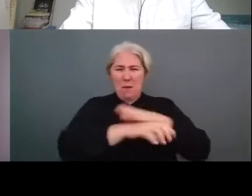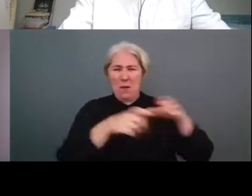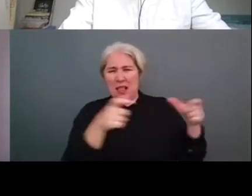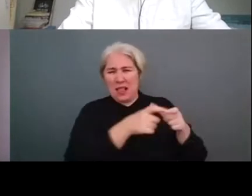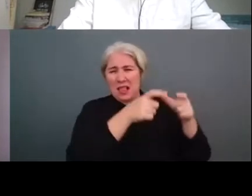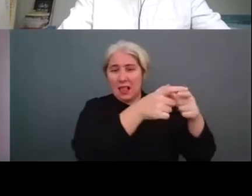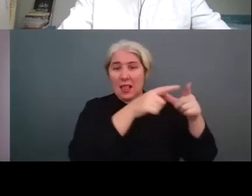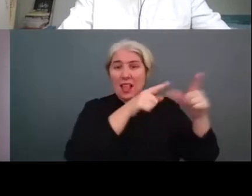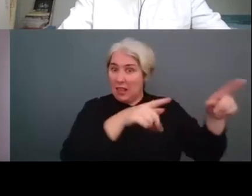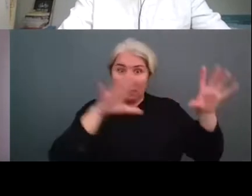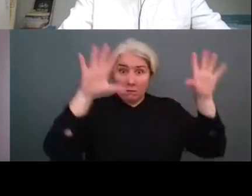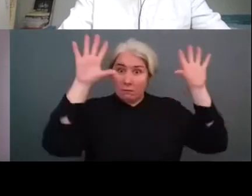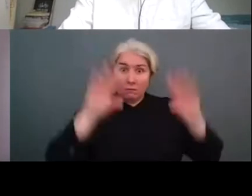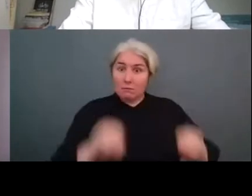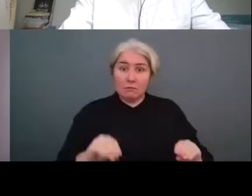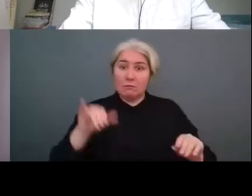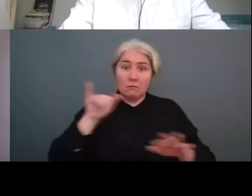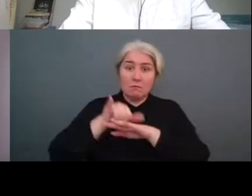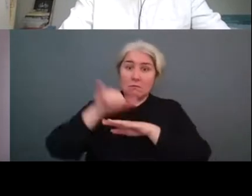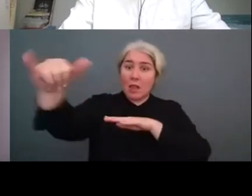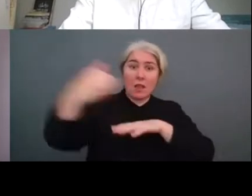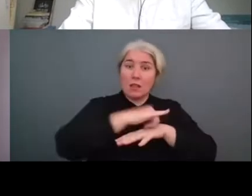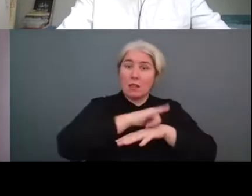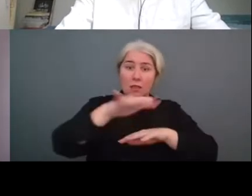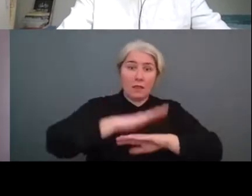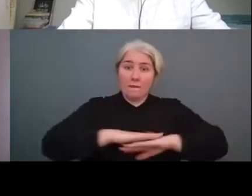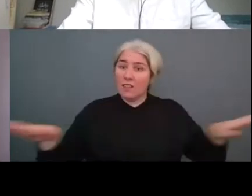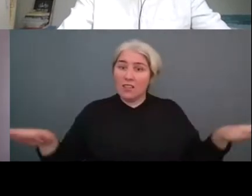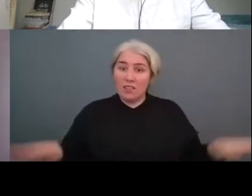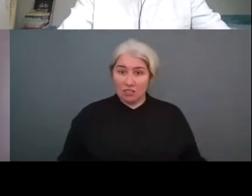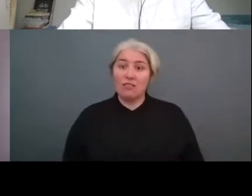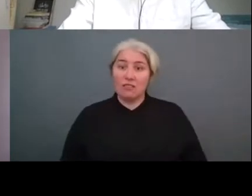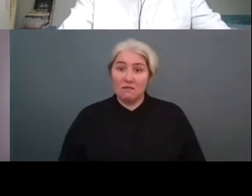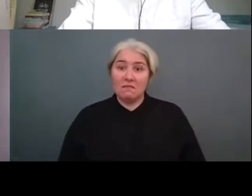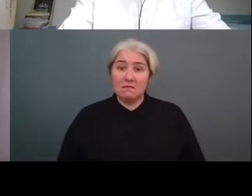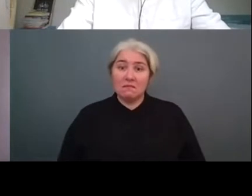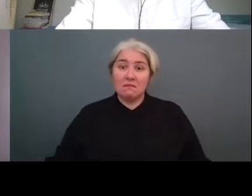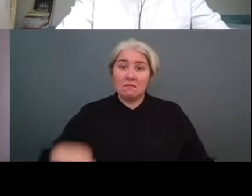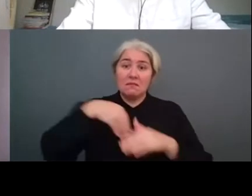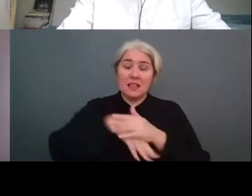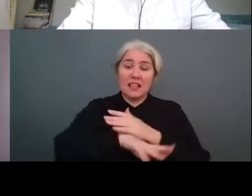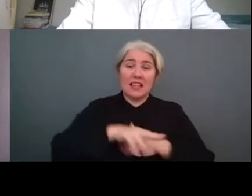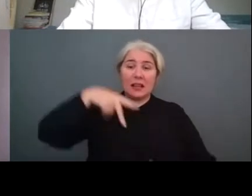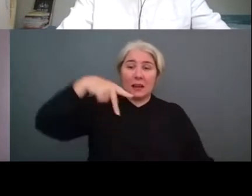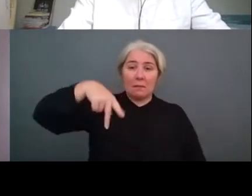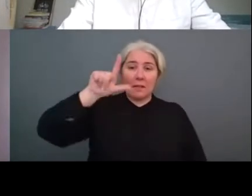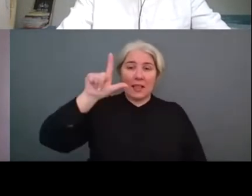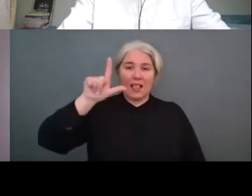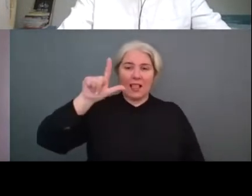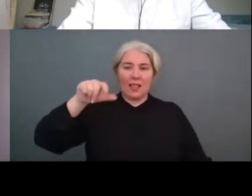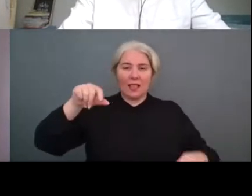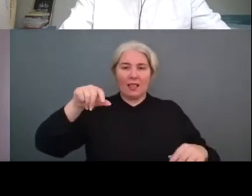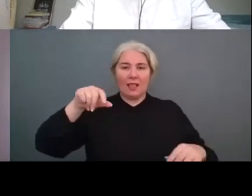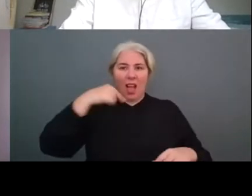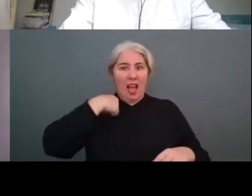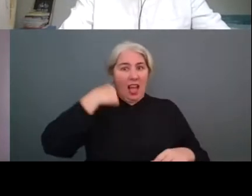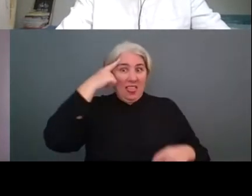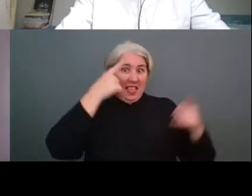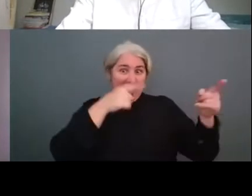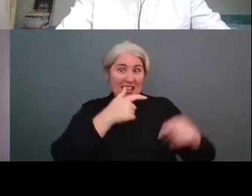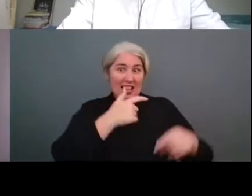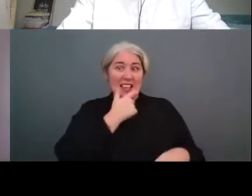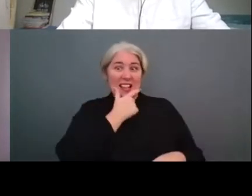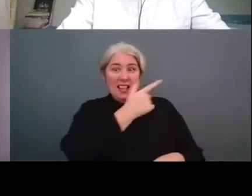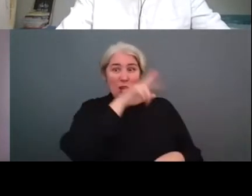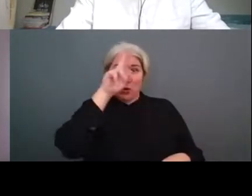by plane uh to to play the matches in the premier league and i'm i'm pretty sure that the high-speed train network is not as good